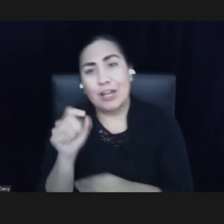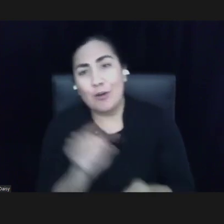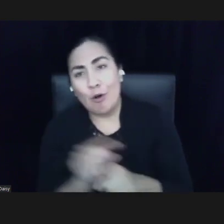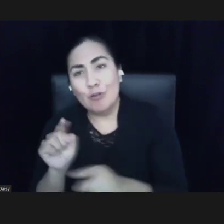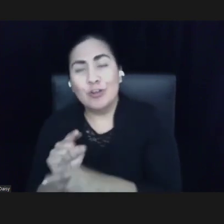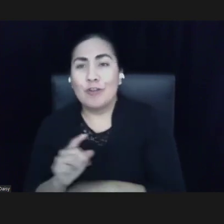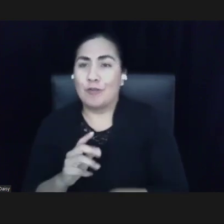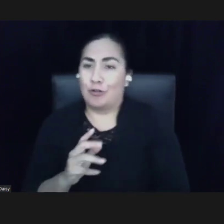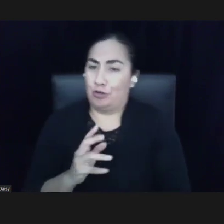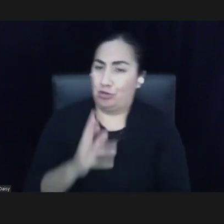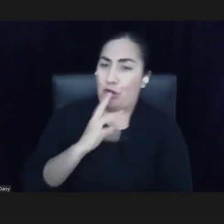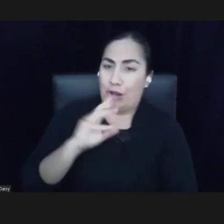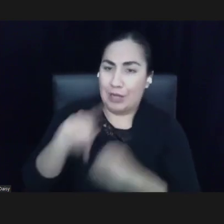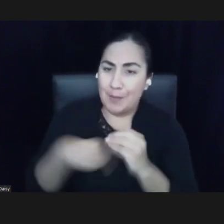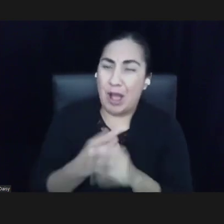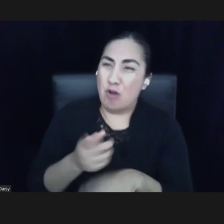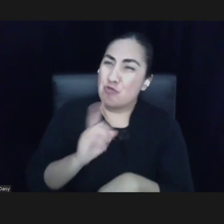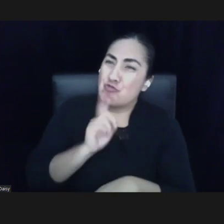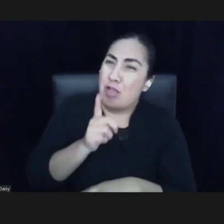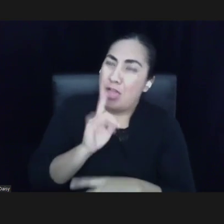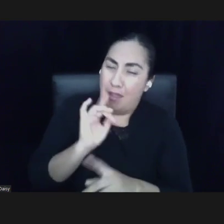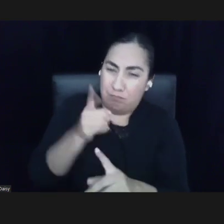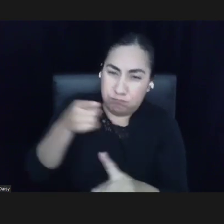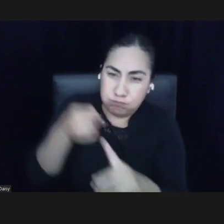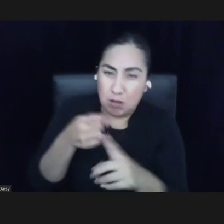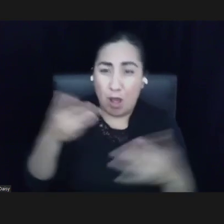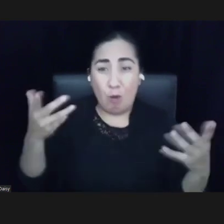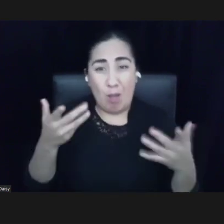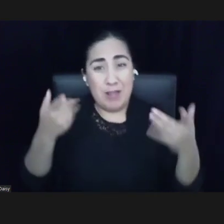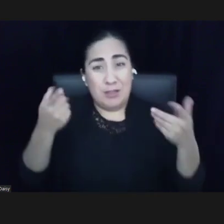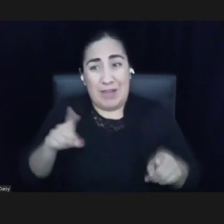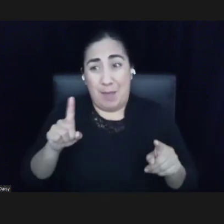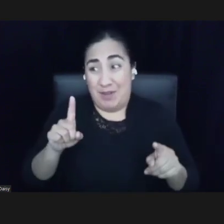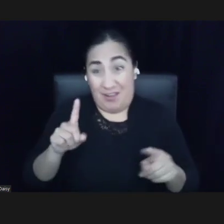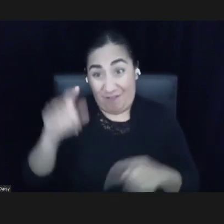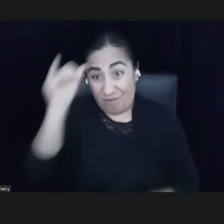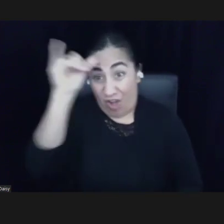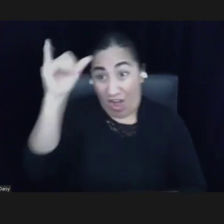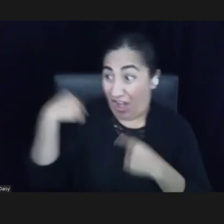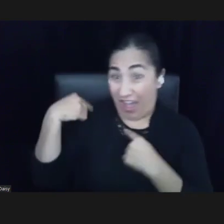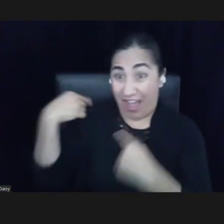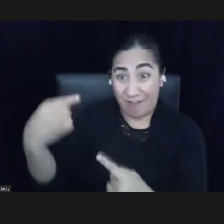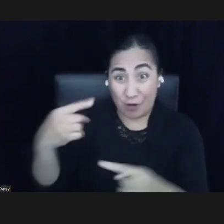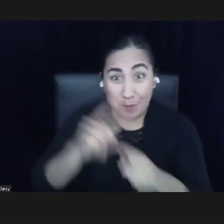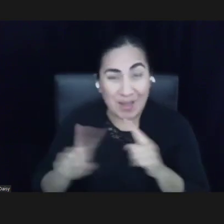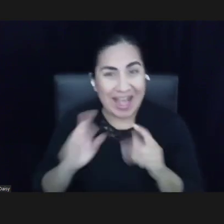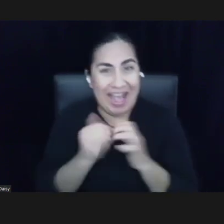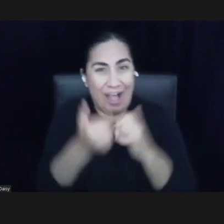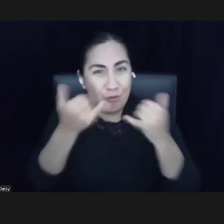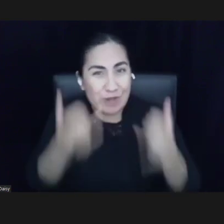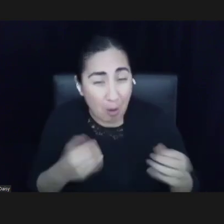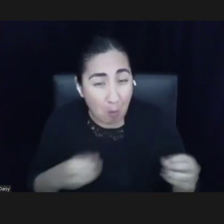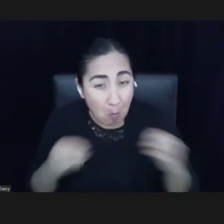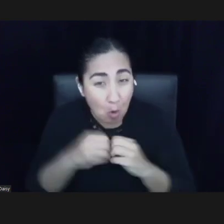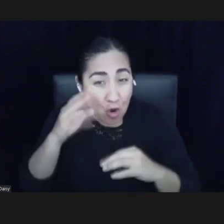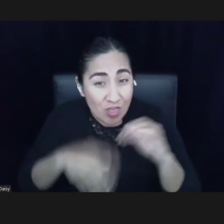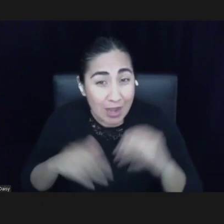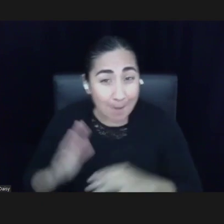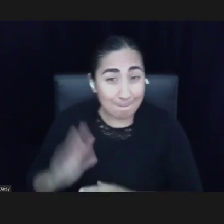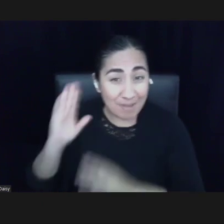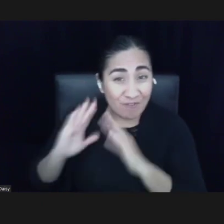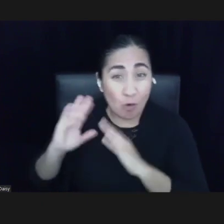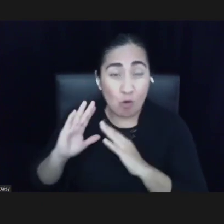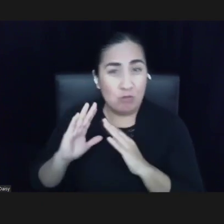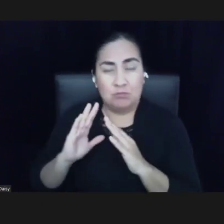sort of like what's been, what's been happening forever, but like how now more than ever is such an important